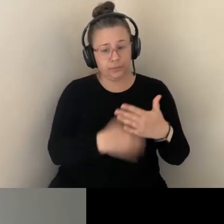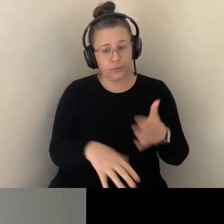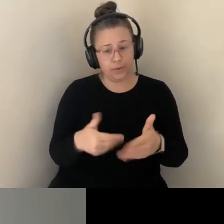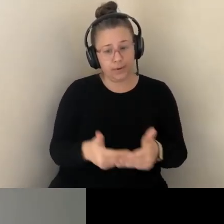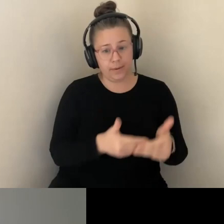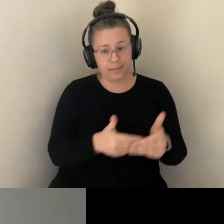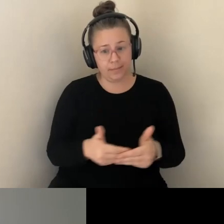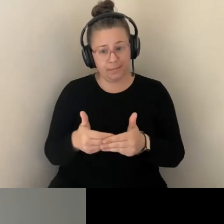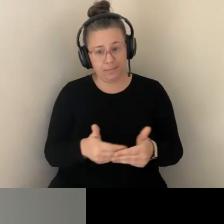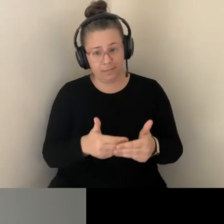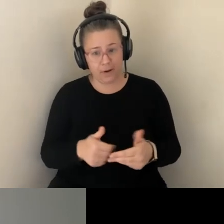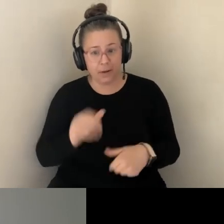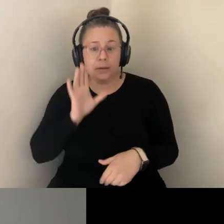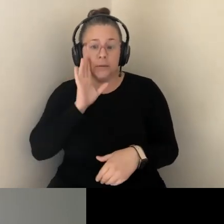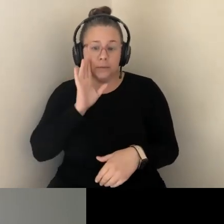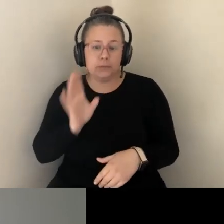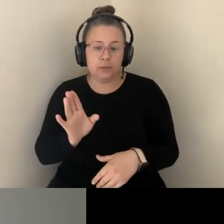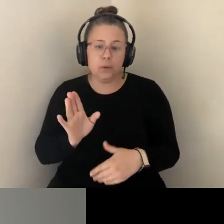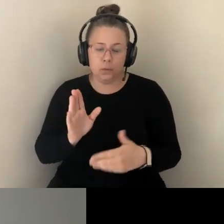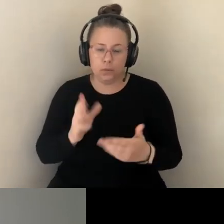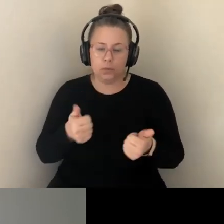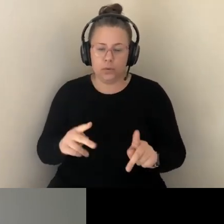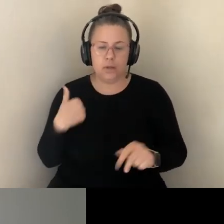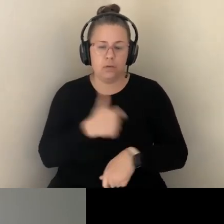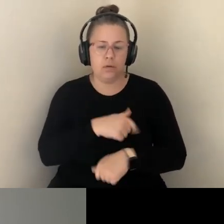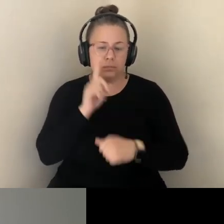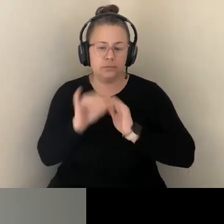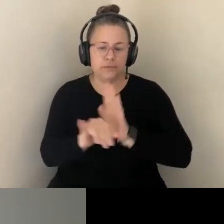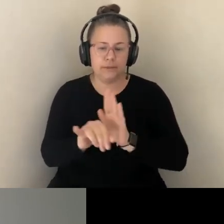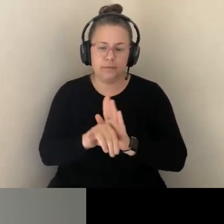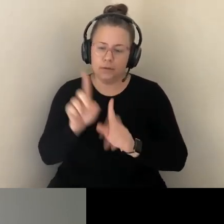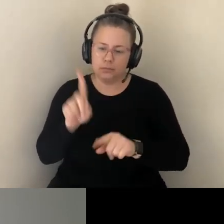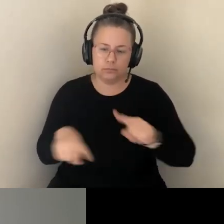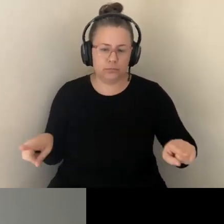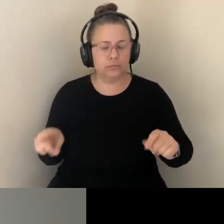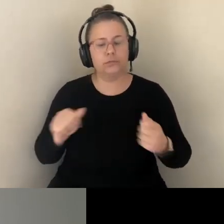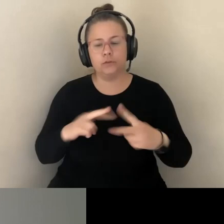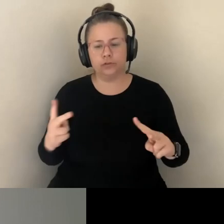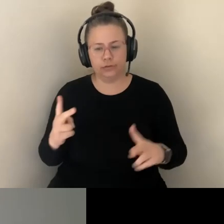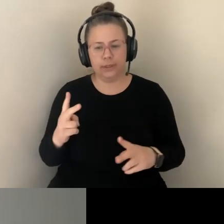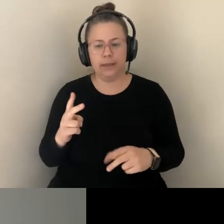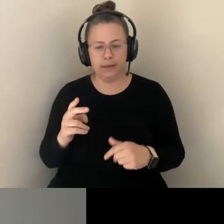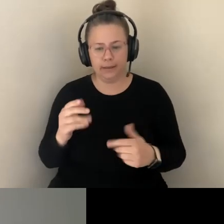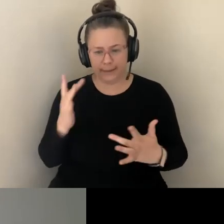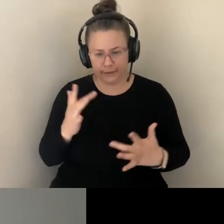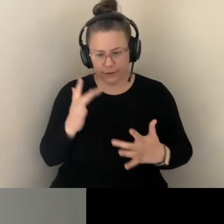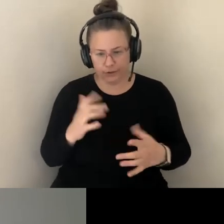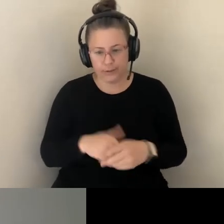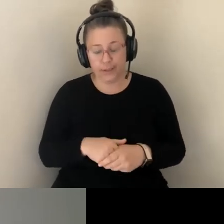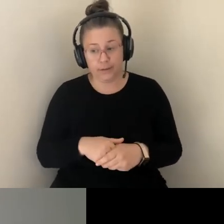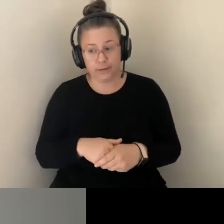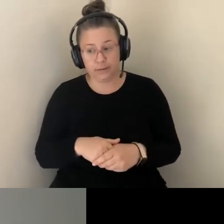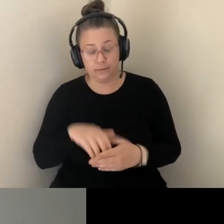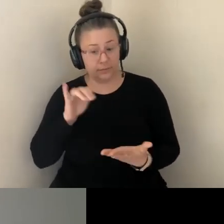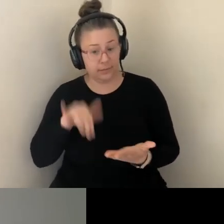THEM? AS SCHOLARS DOROTHY ROBERTS AND KAMESHA RUSSELL AND OTHERS HAVE ARGUED, SCREENING AND SEQUENCING